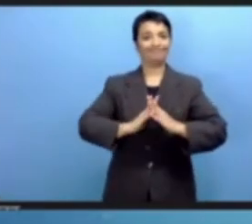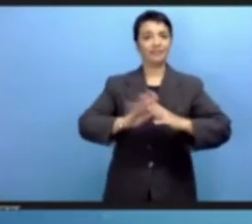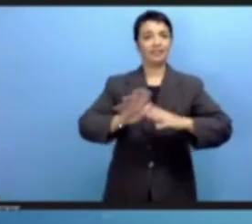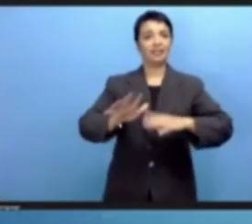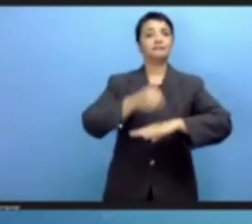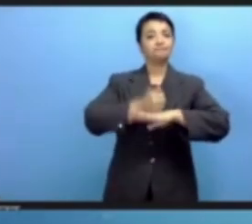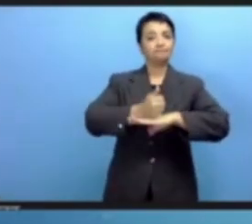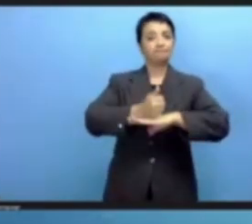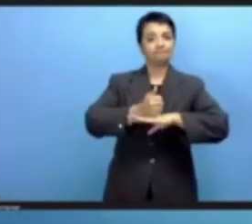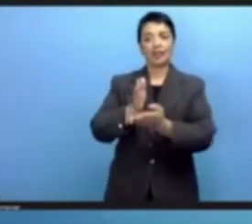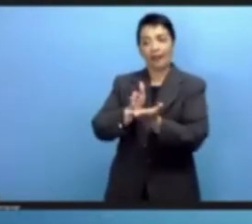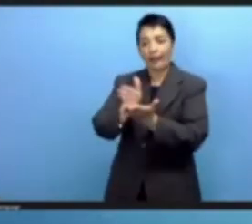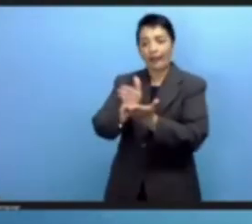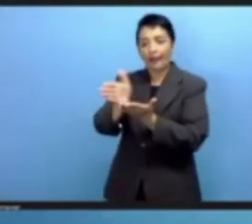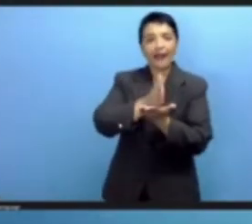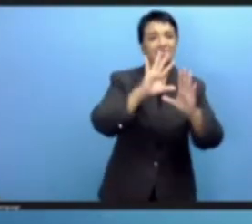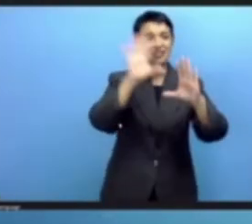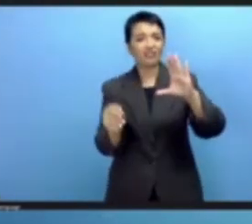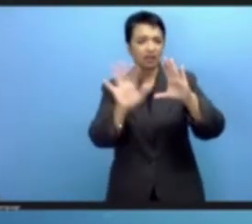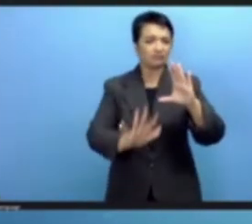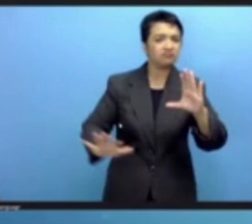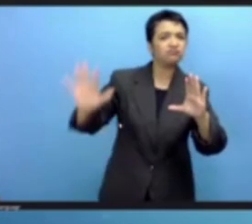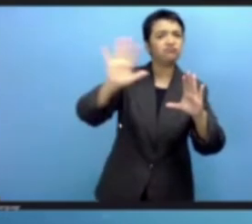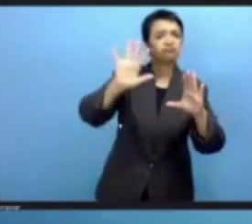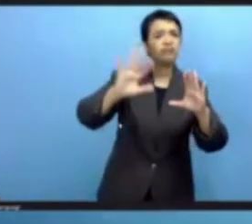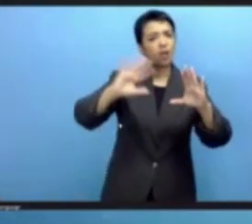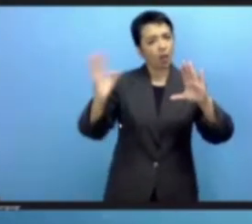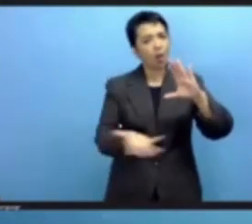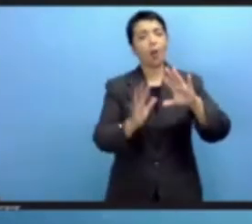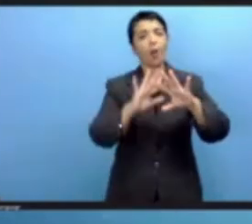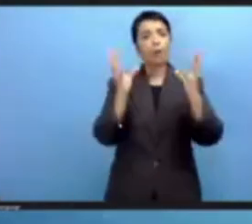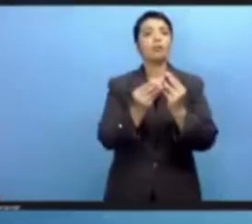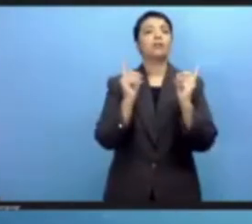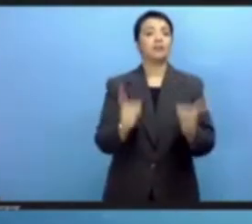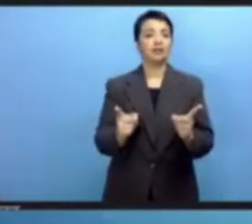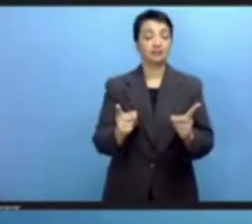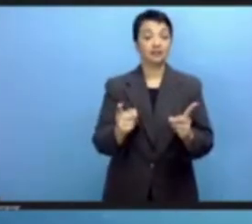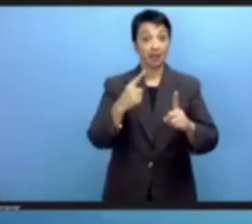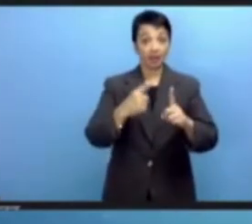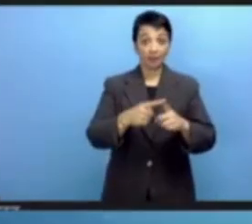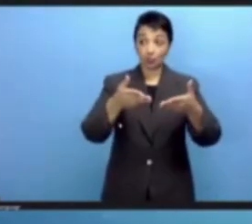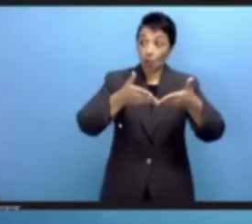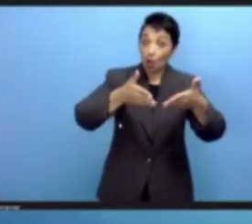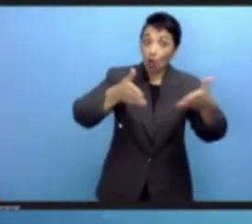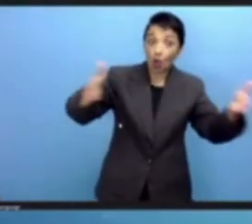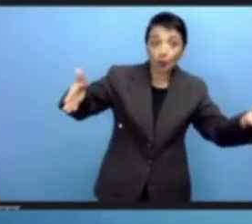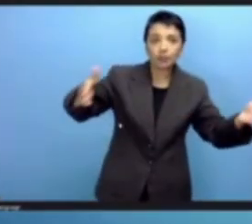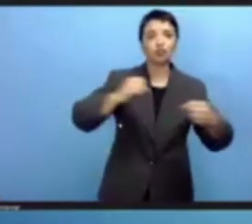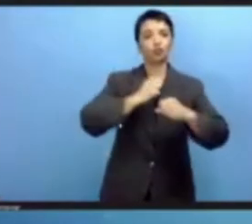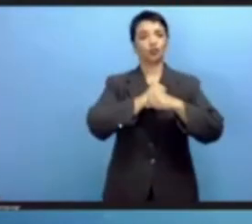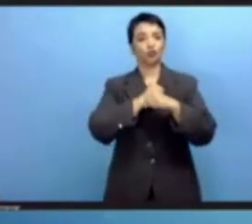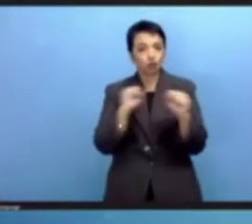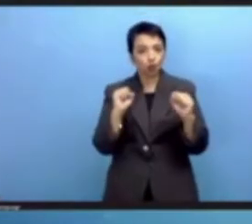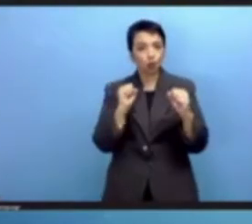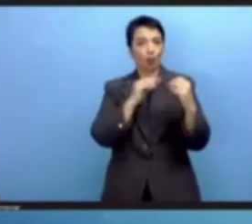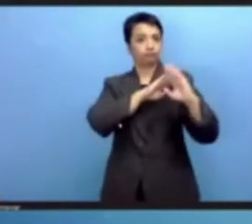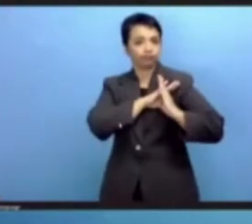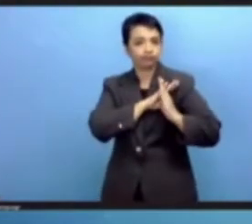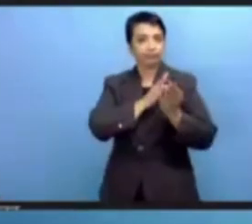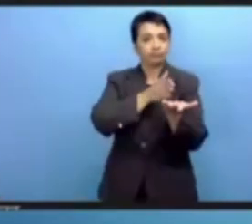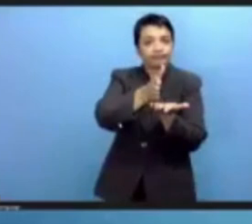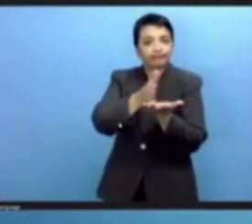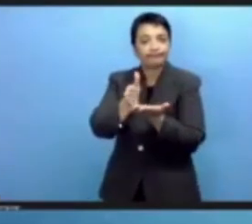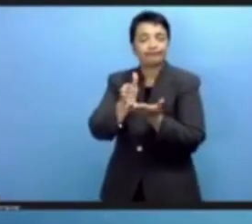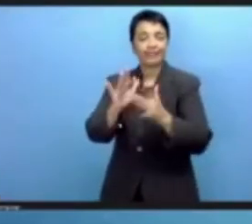region and beyond, and the promotion of a free, open and secure internet that allows us to fully exercise the fundamental